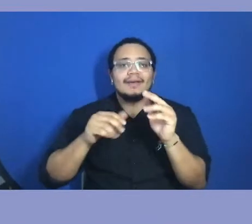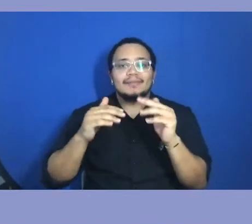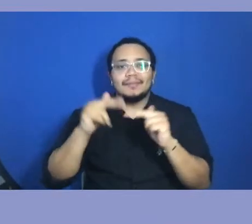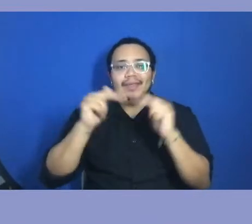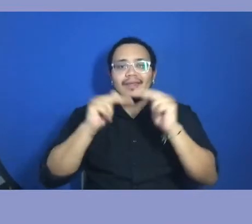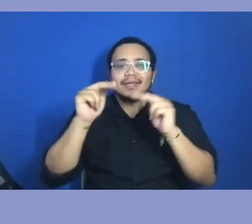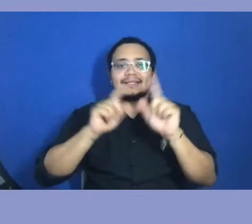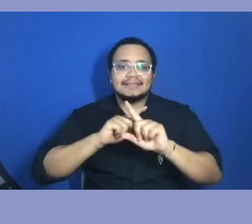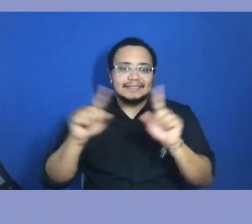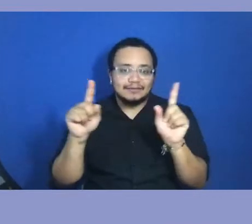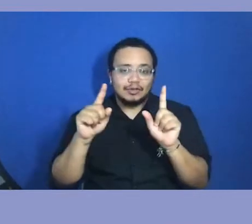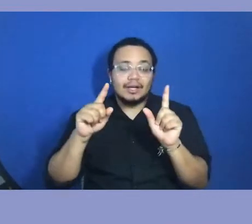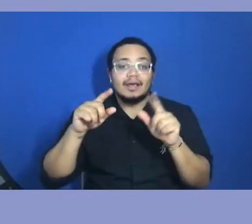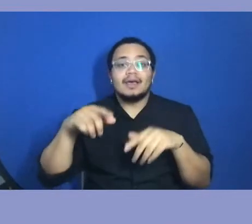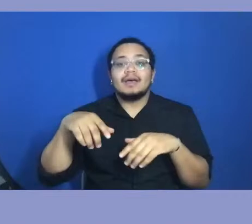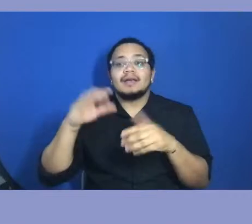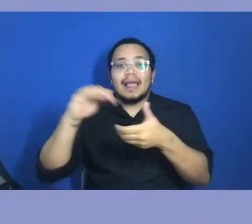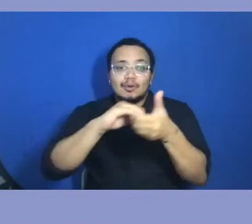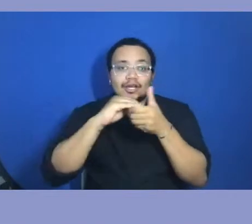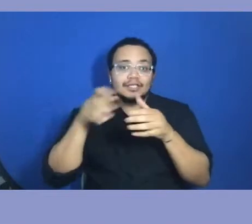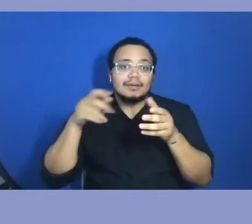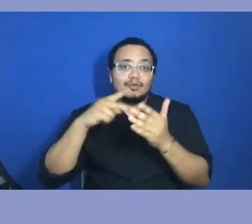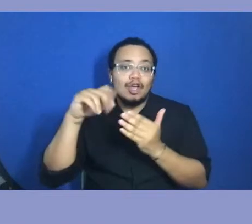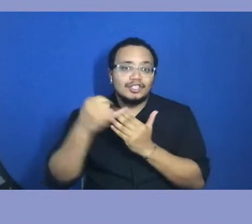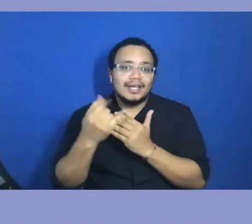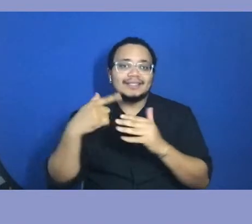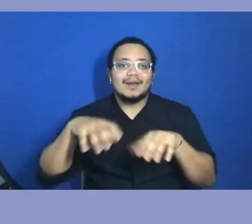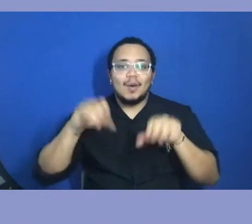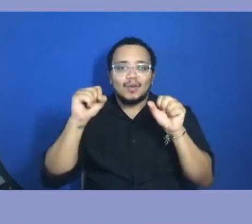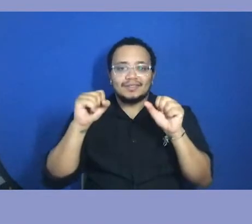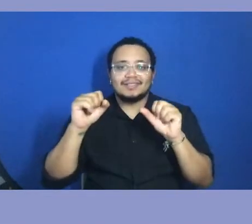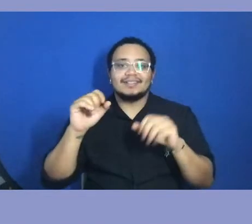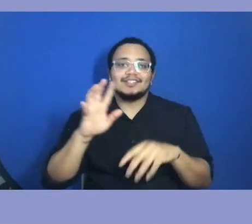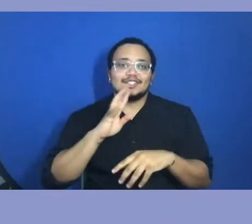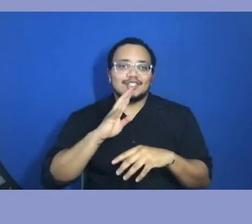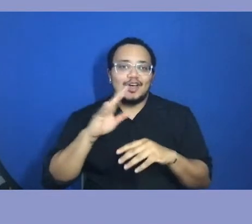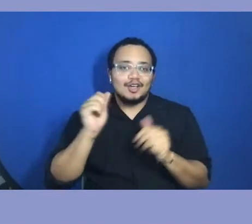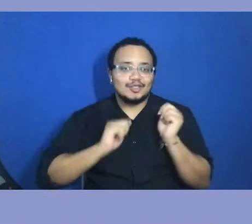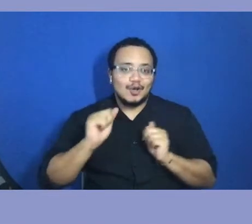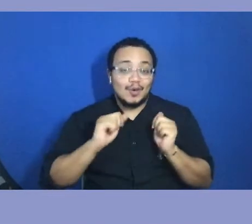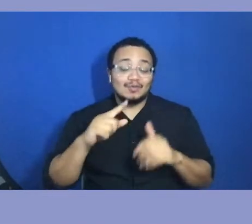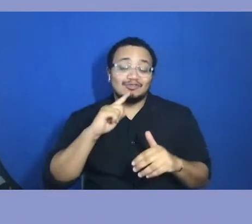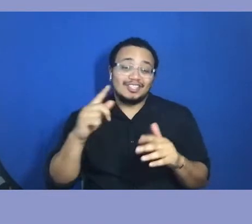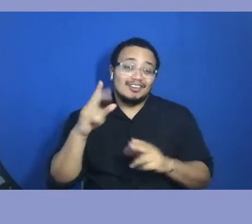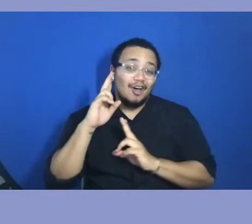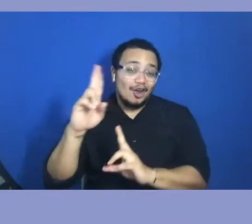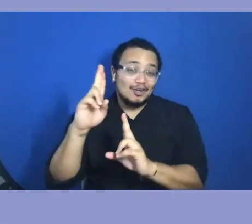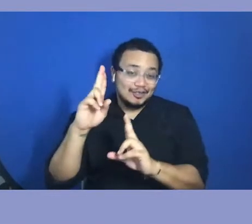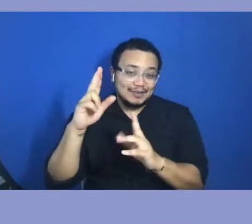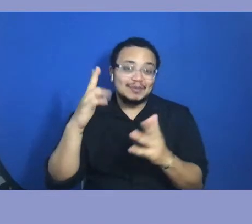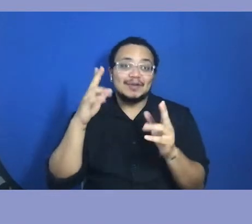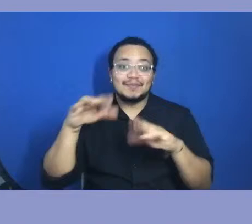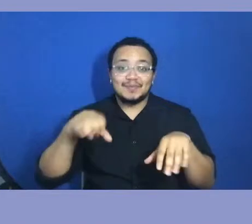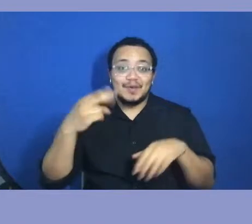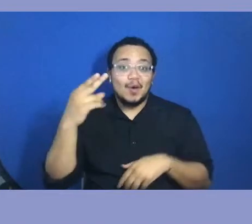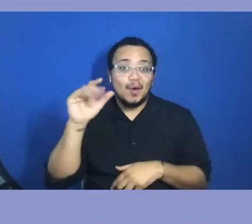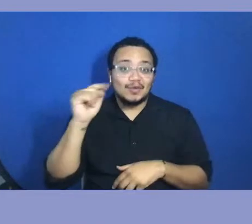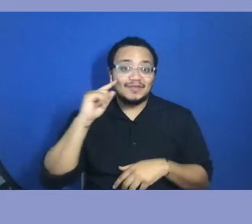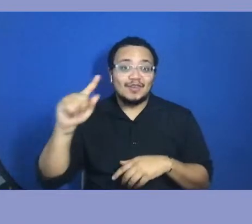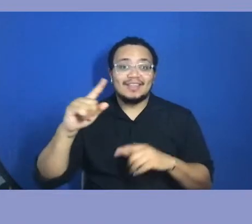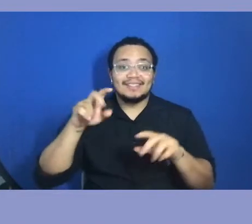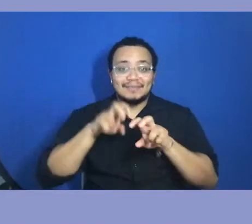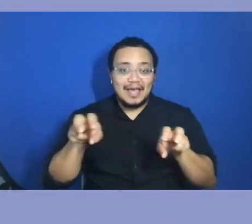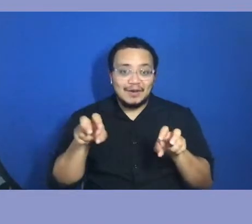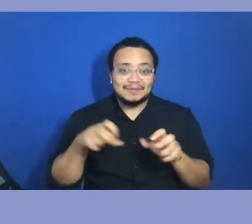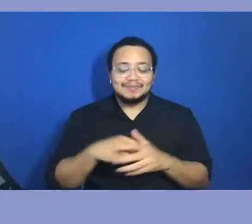night talk show title, Cook in the Late Night, and I have the pleasure of being your host for this conversation. So, so many great things to get